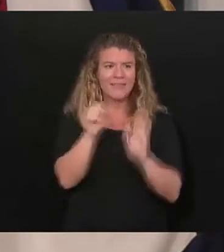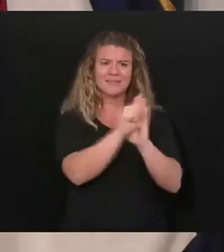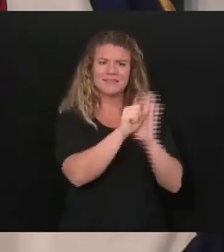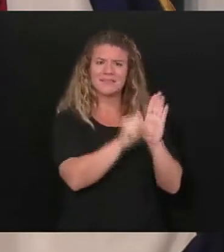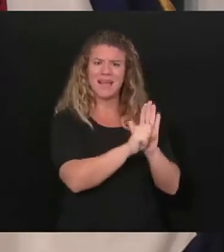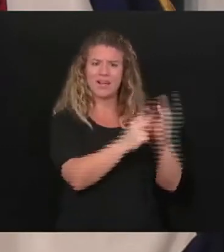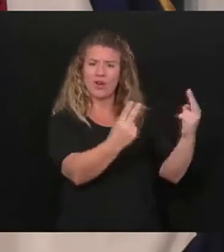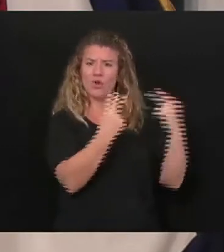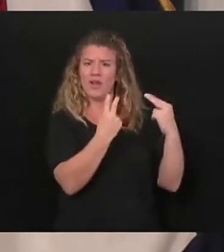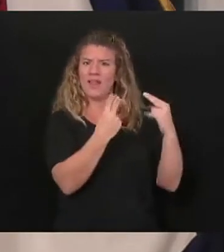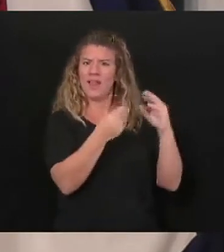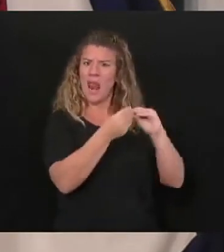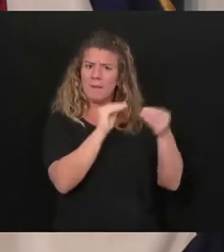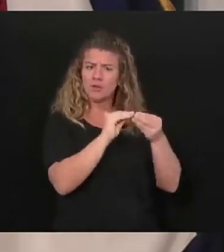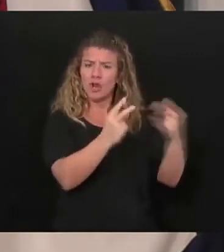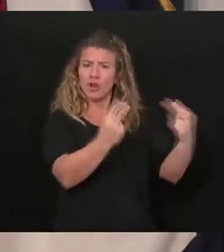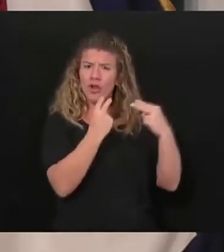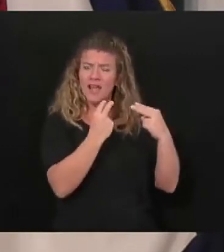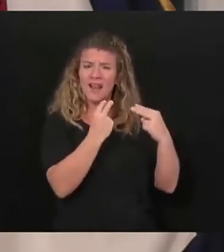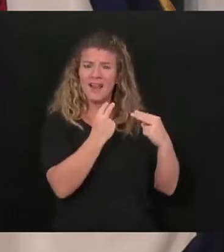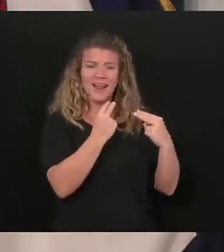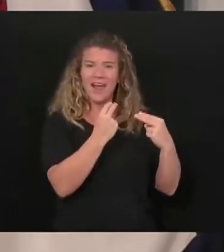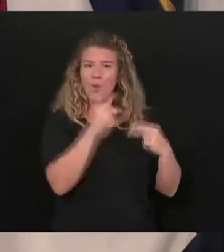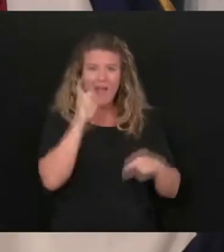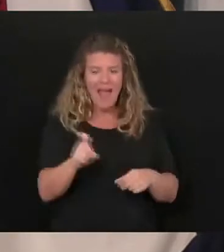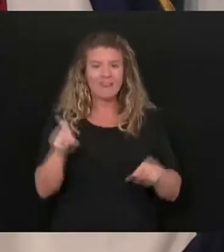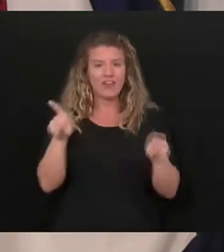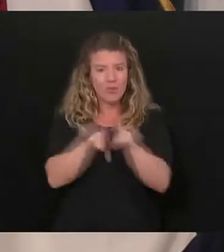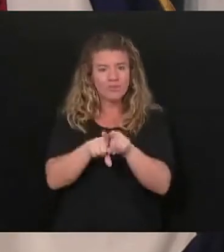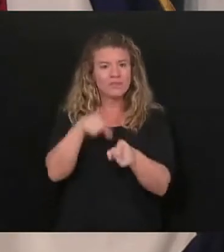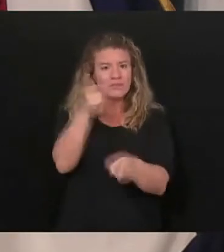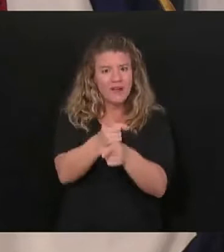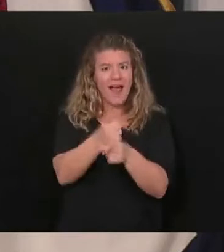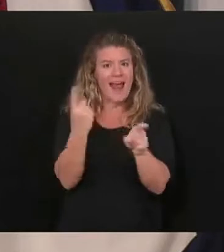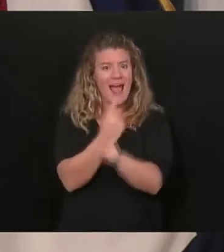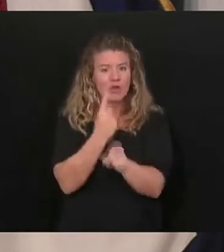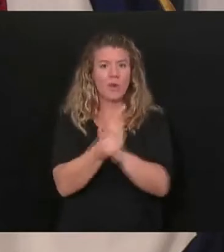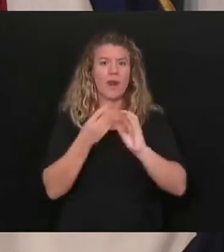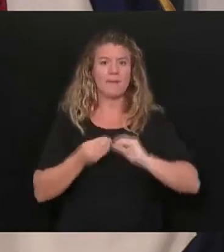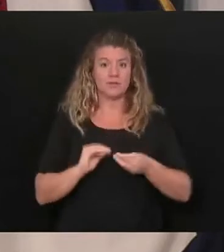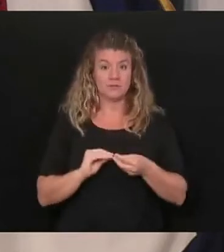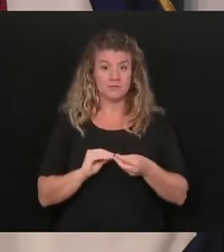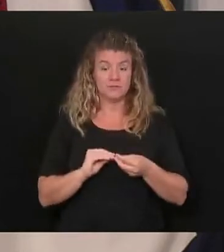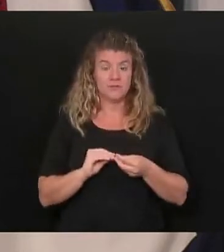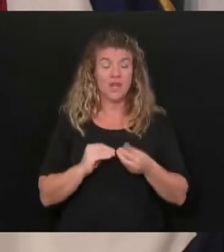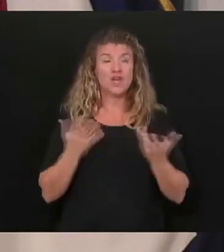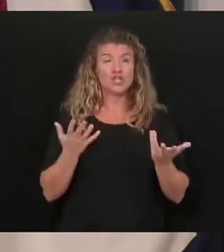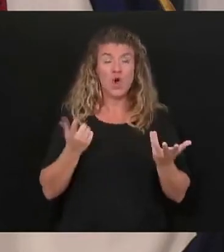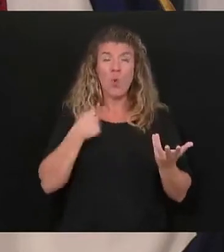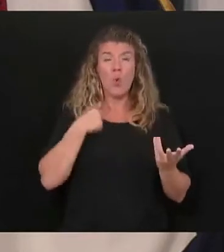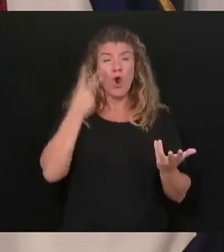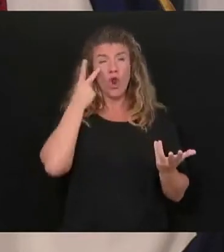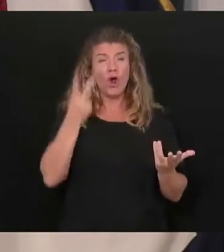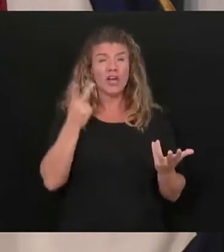not acceptable to me. We are probably looking at somewhere close to 300